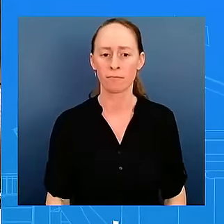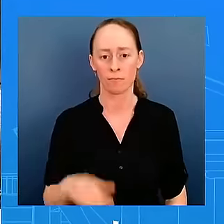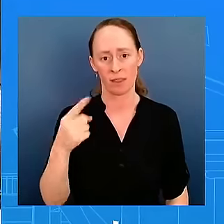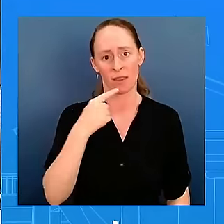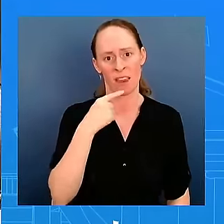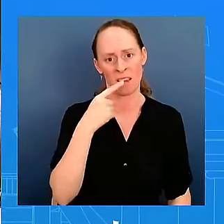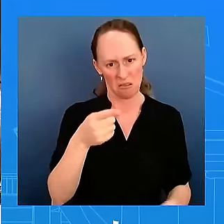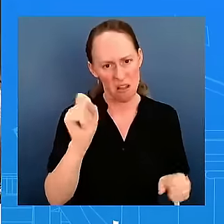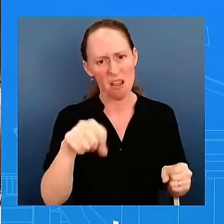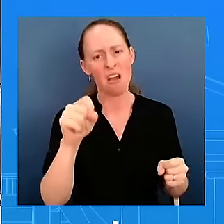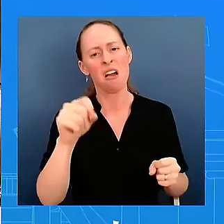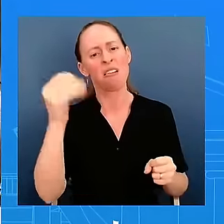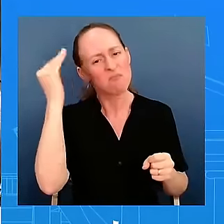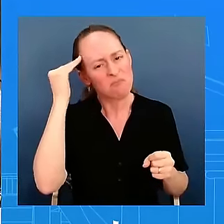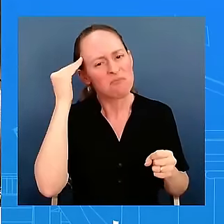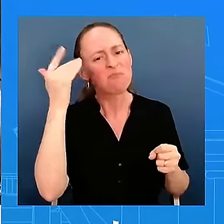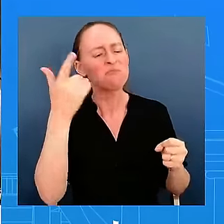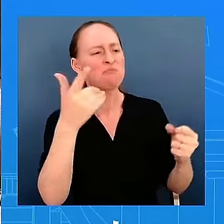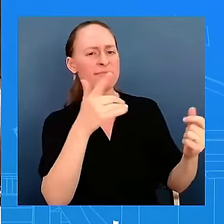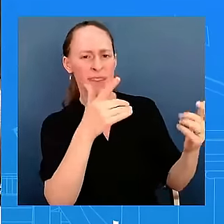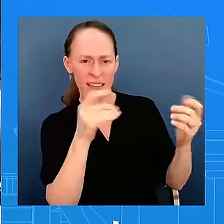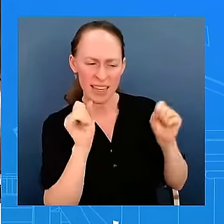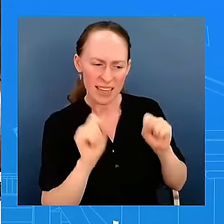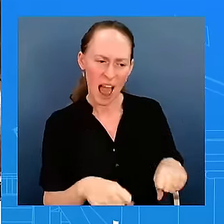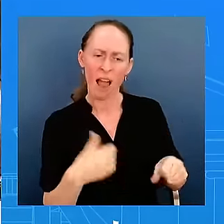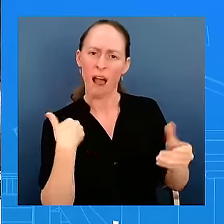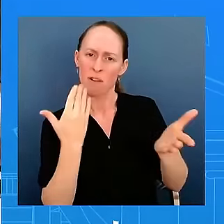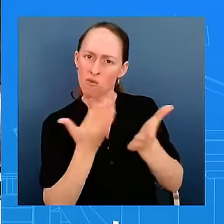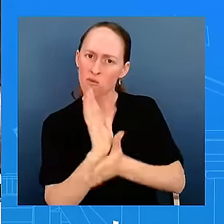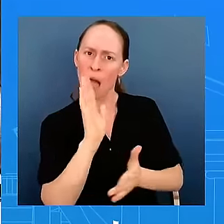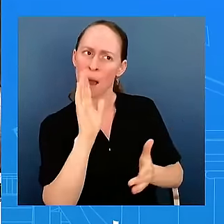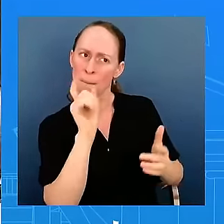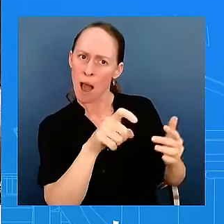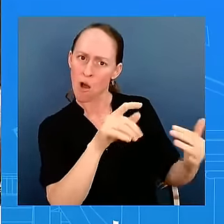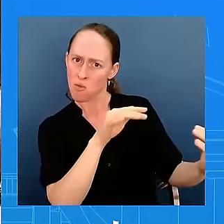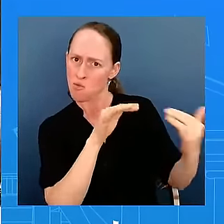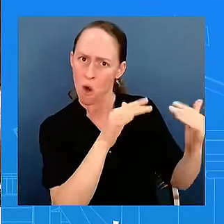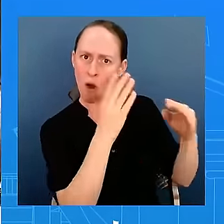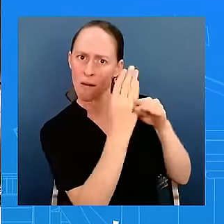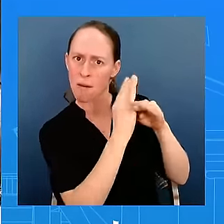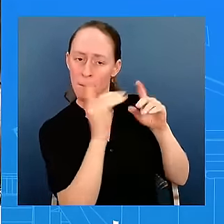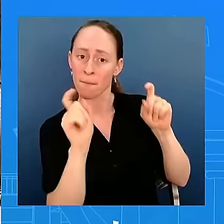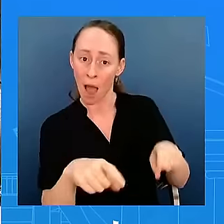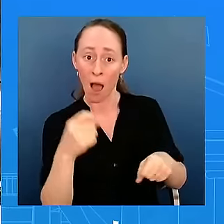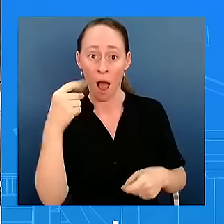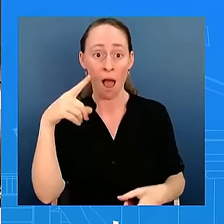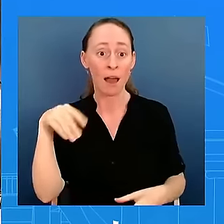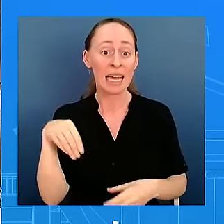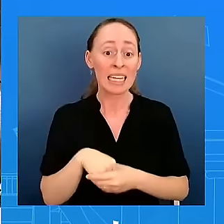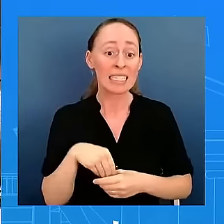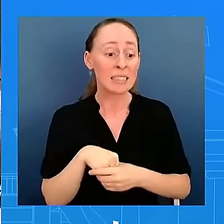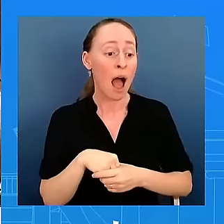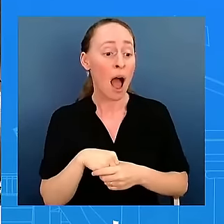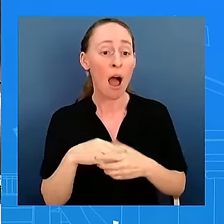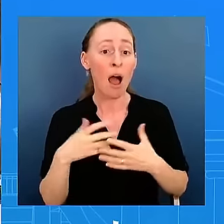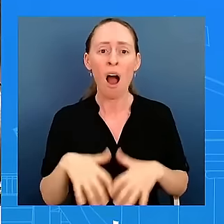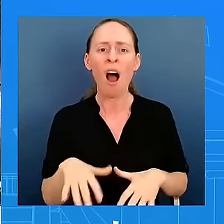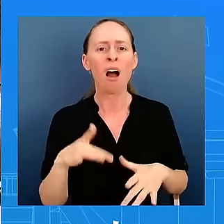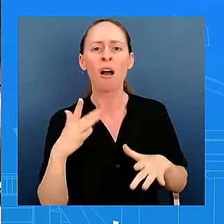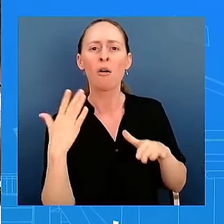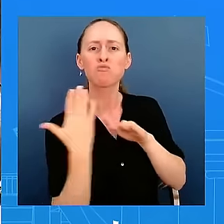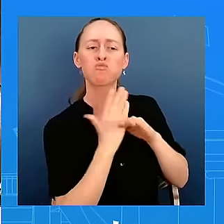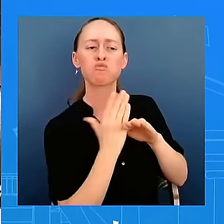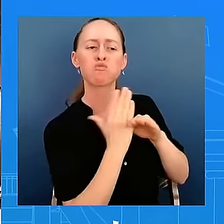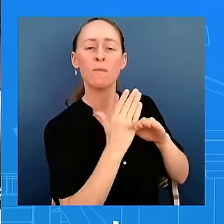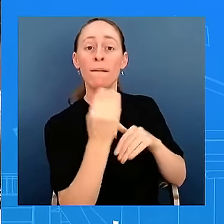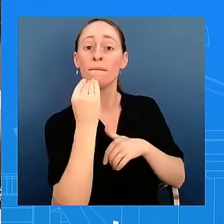these in Gaza, namely intentionally causing death, starvation, great suffering and serious injury to body or health of the